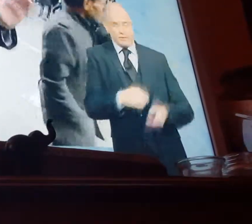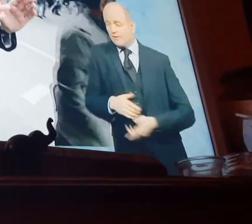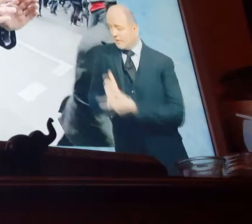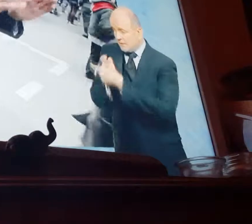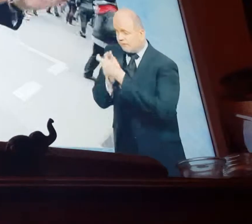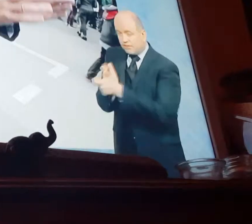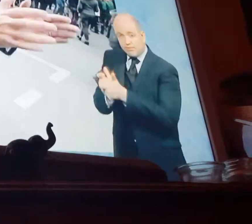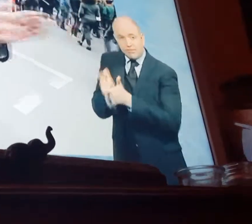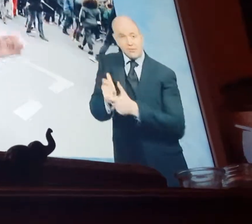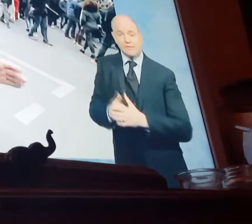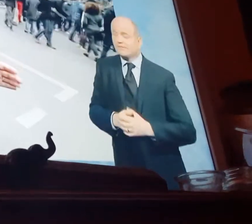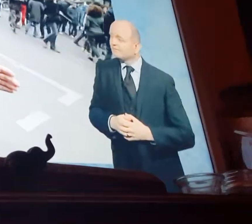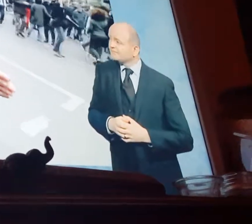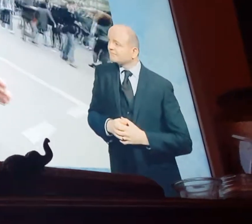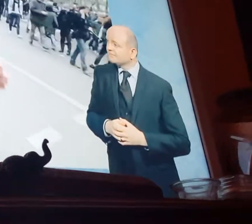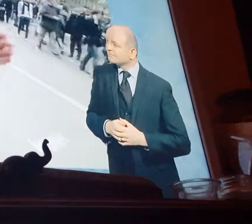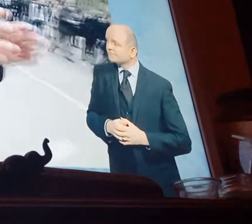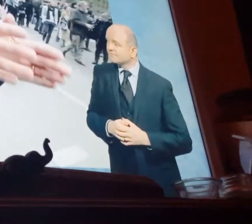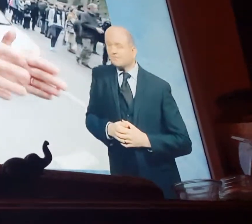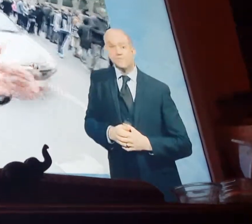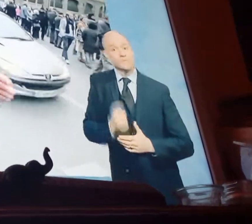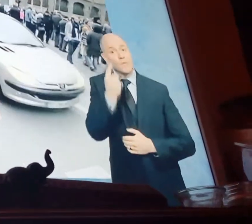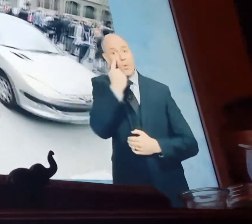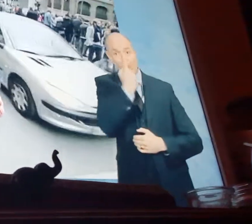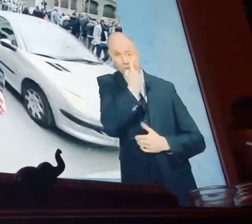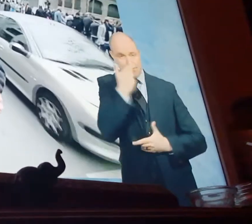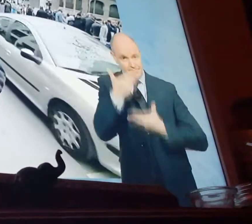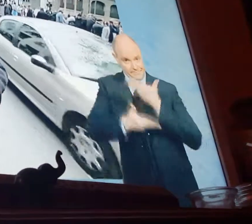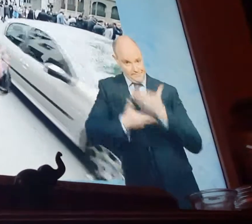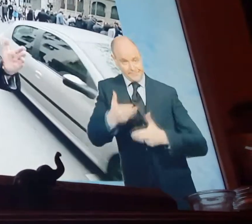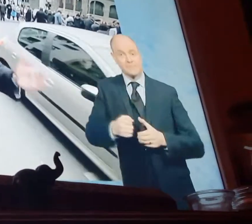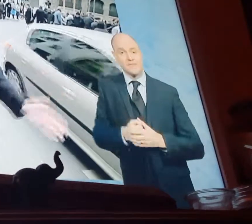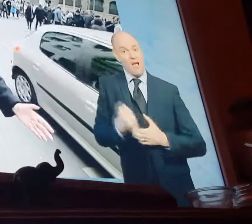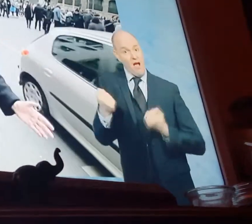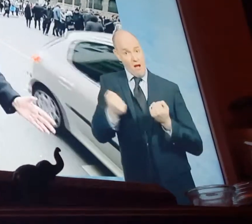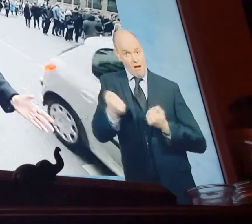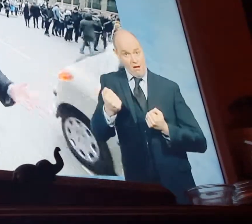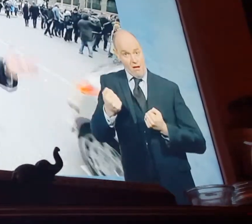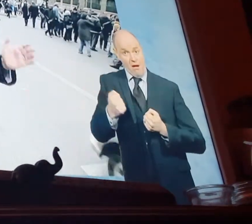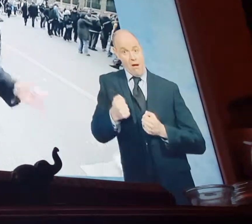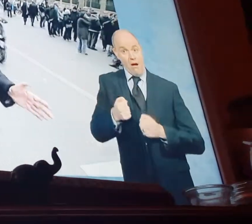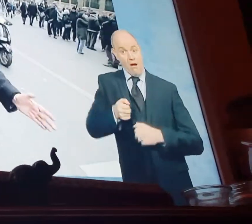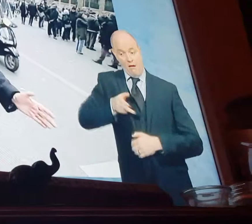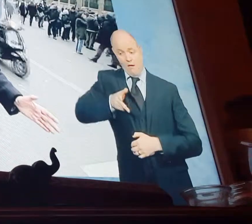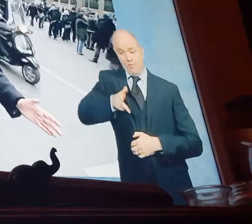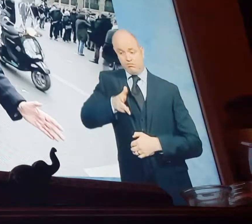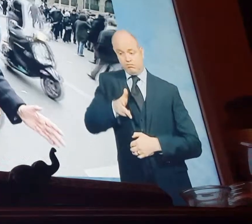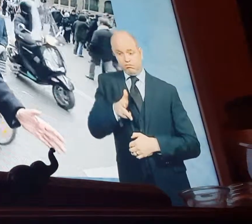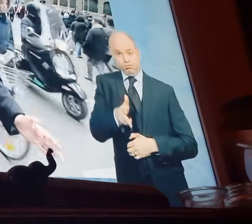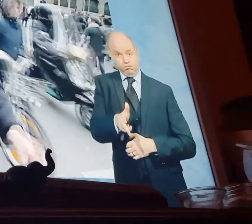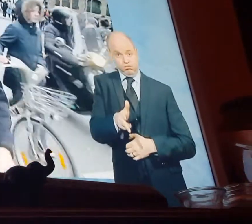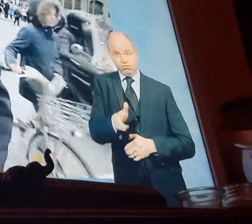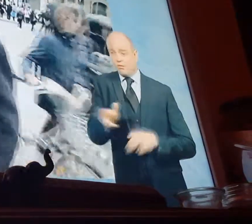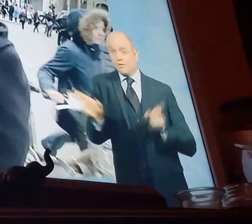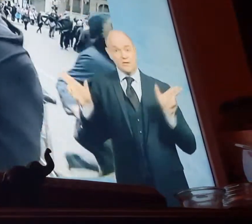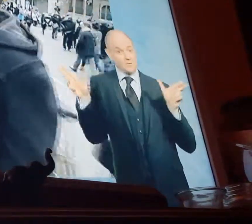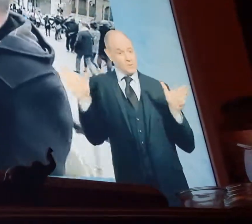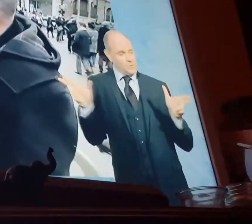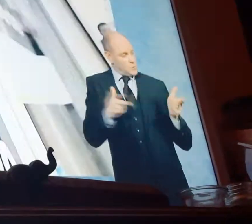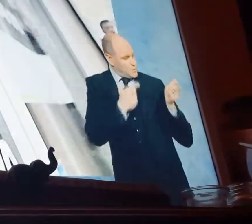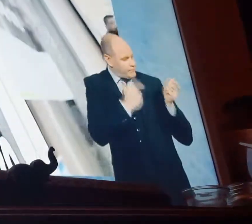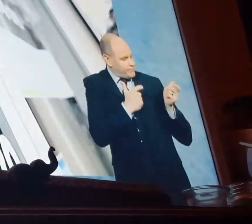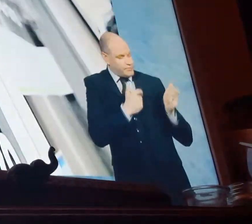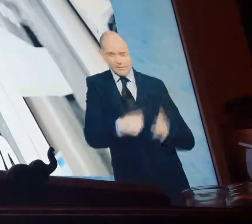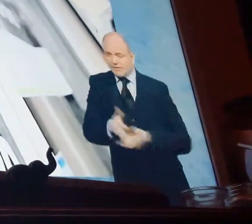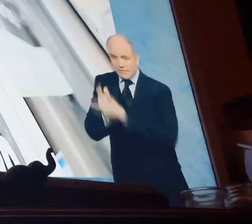People say, the car with the gunman came this way, and there's firing of both sides of the street. I